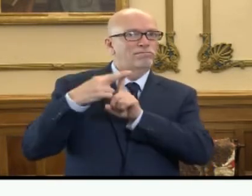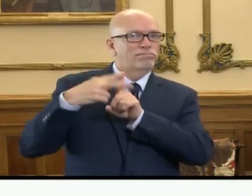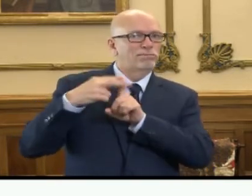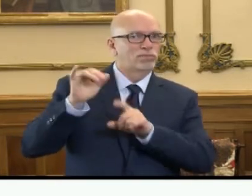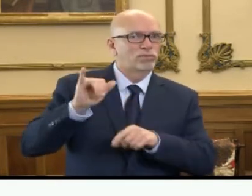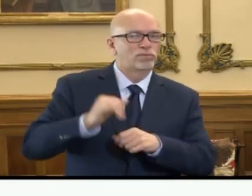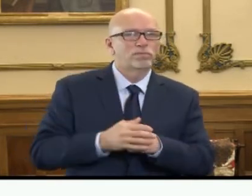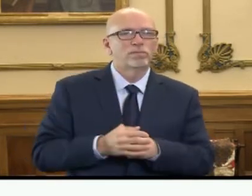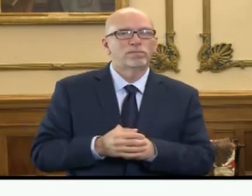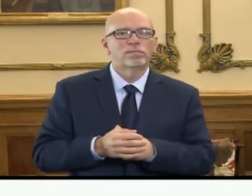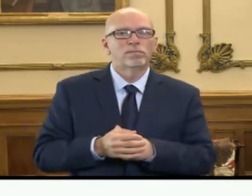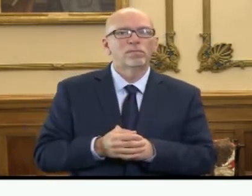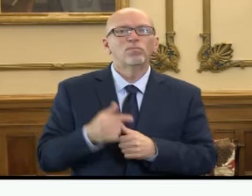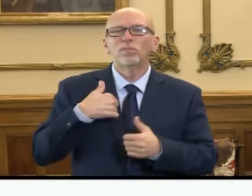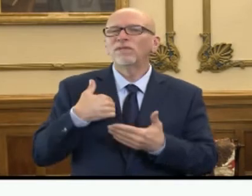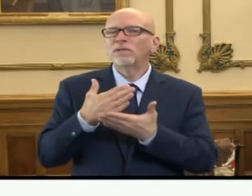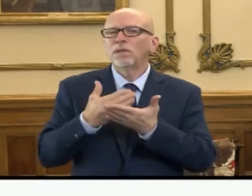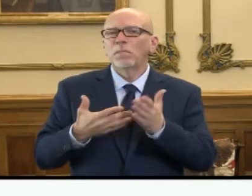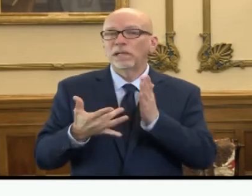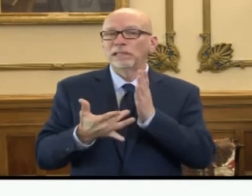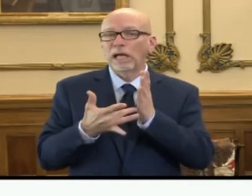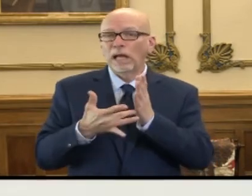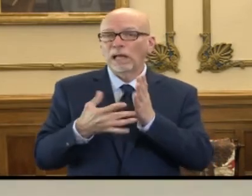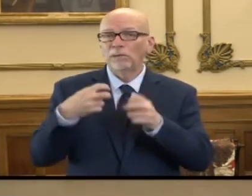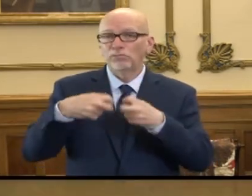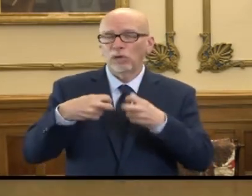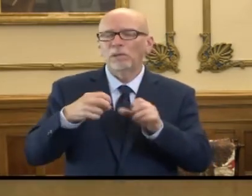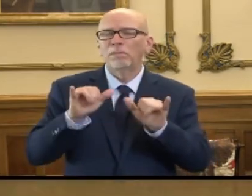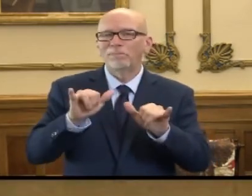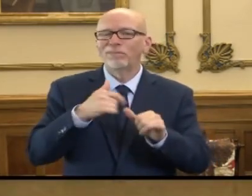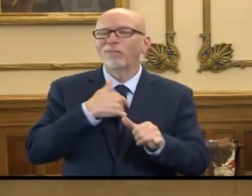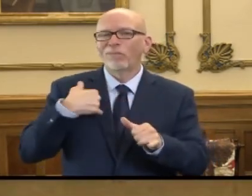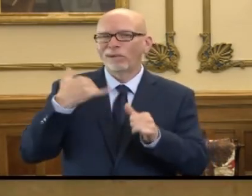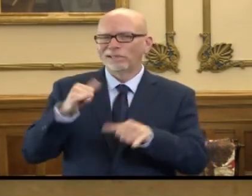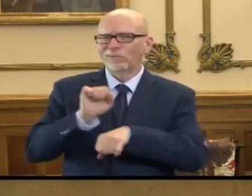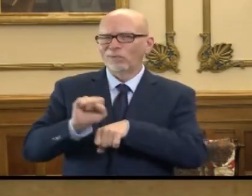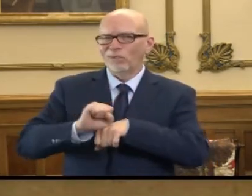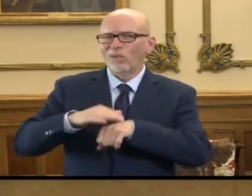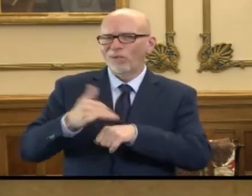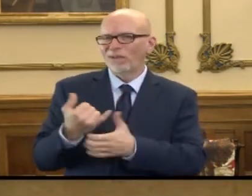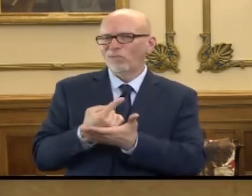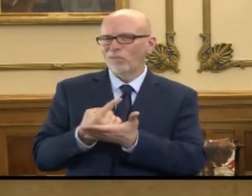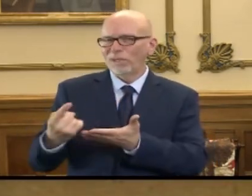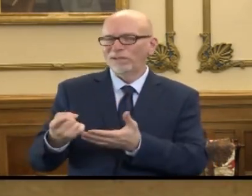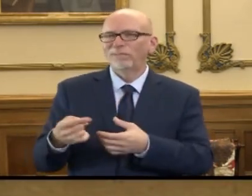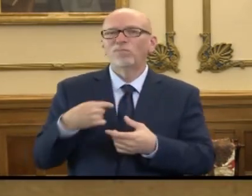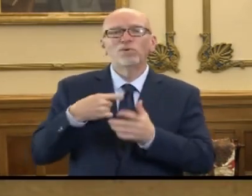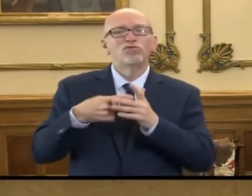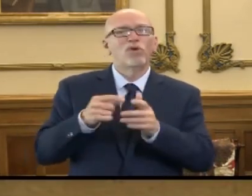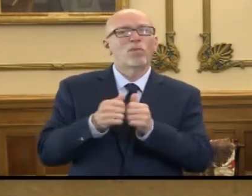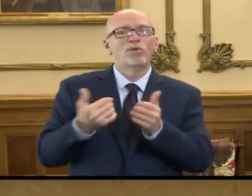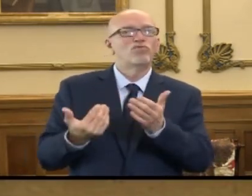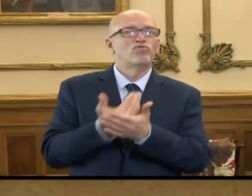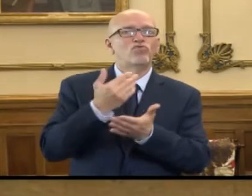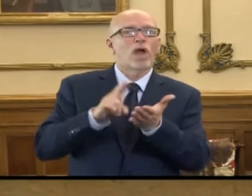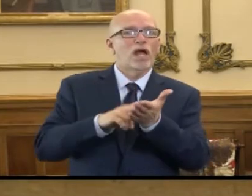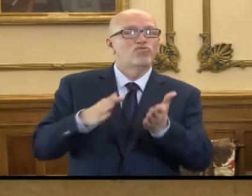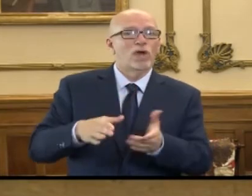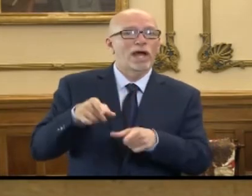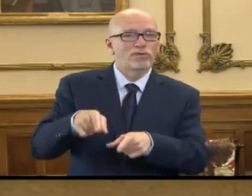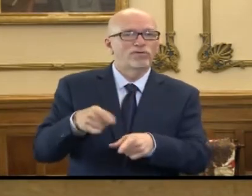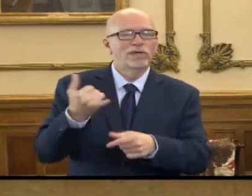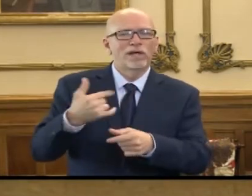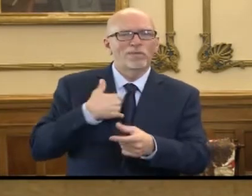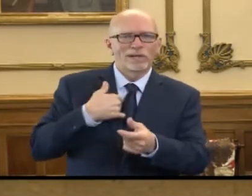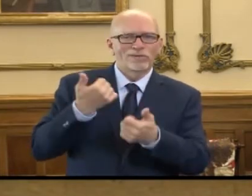We are having some technical difficulties that we're working on this week. We started with a new contractor, and we're